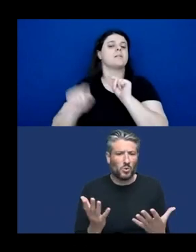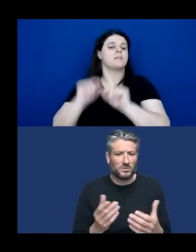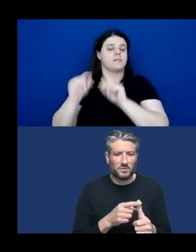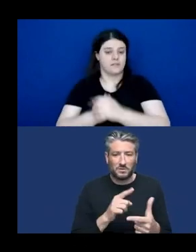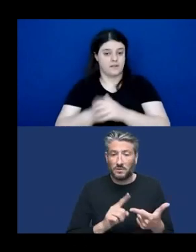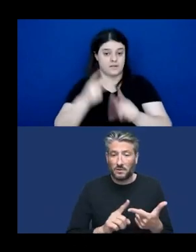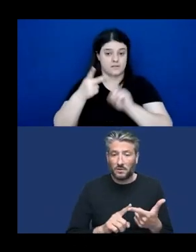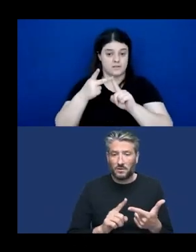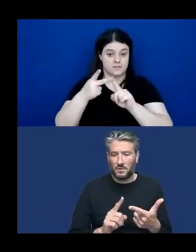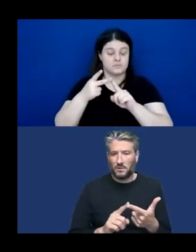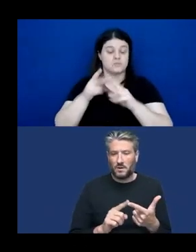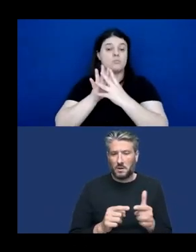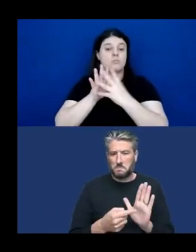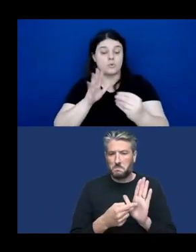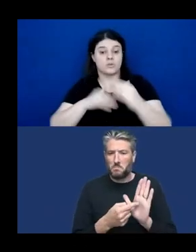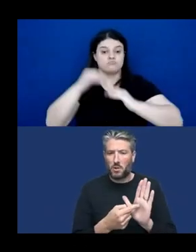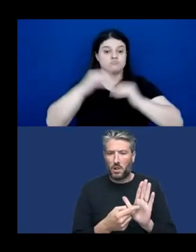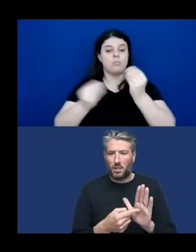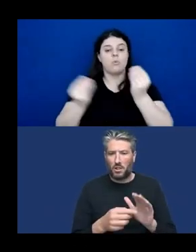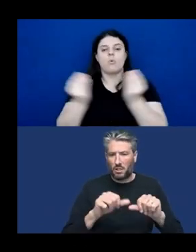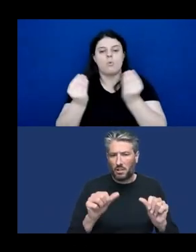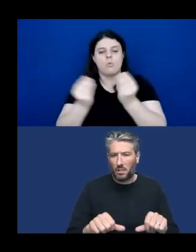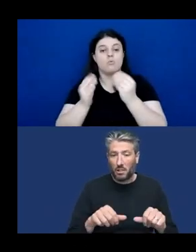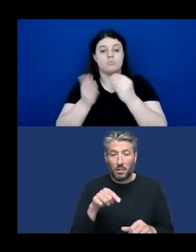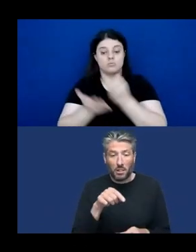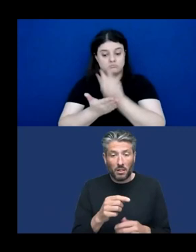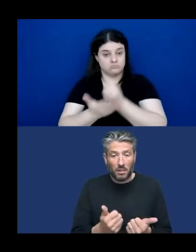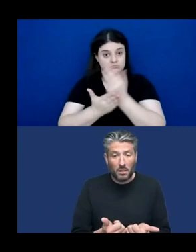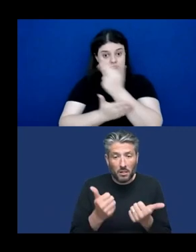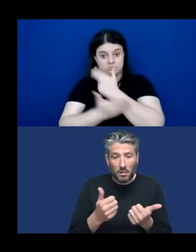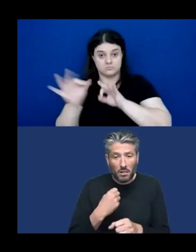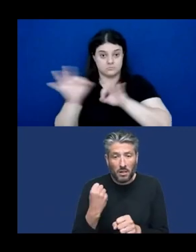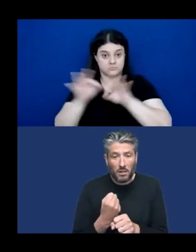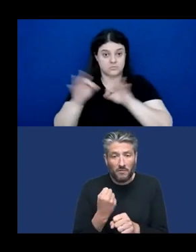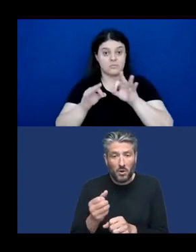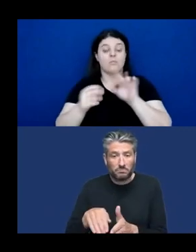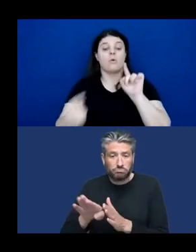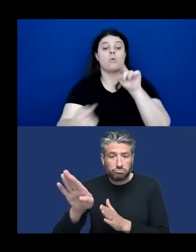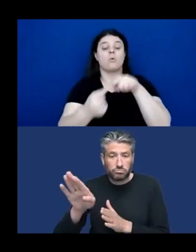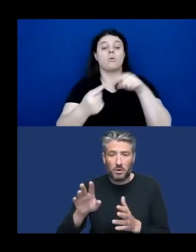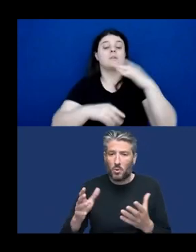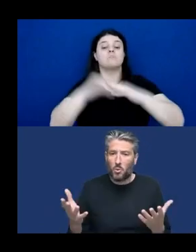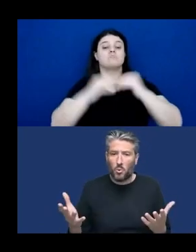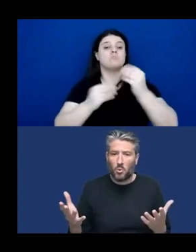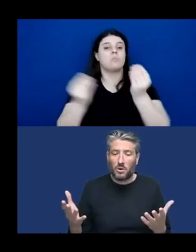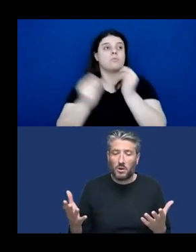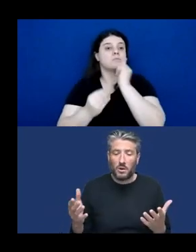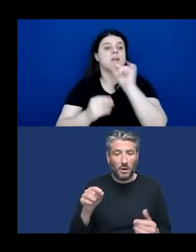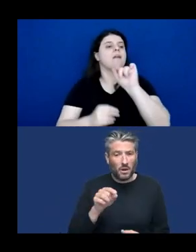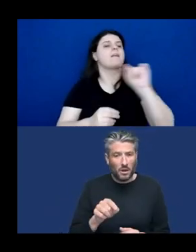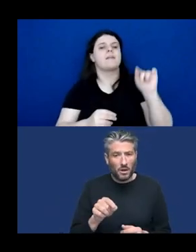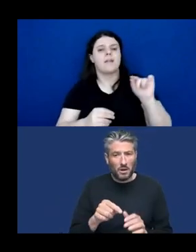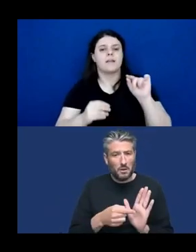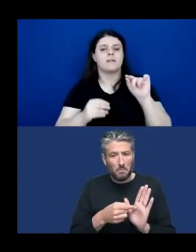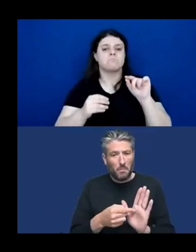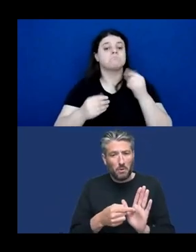performance. How does the data set design impact model performance? For example, who can the model work well for?